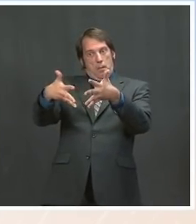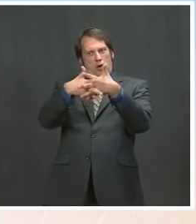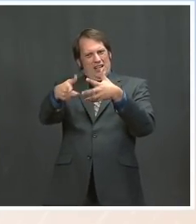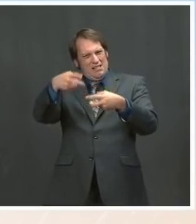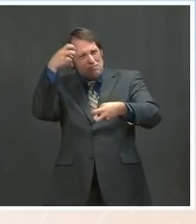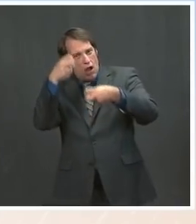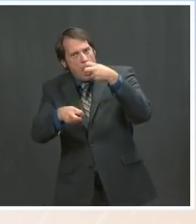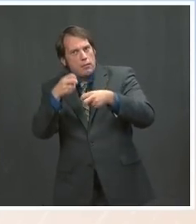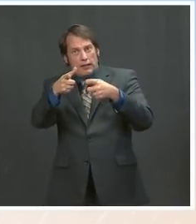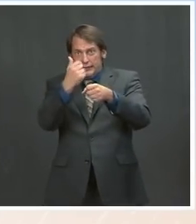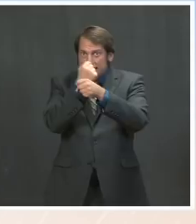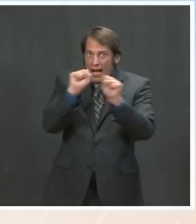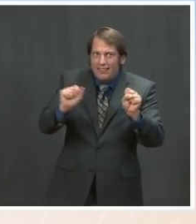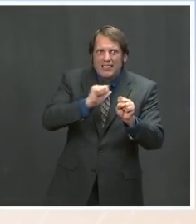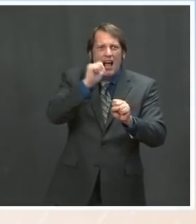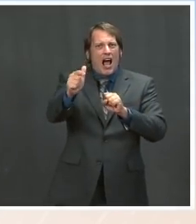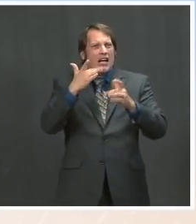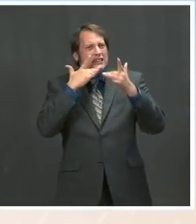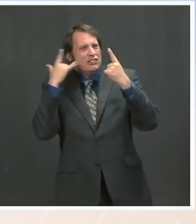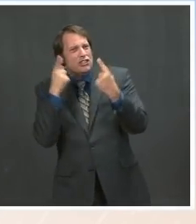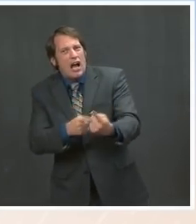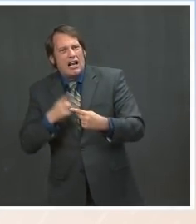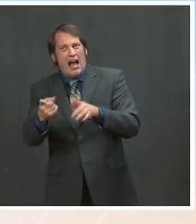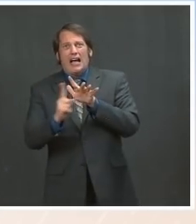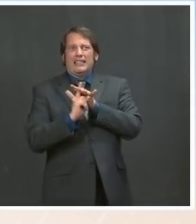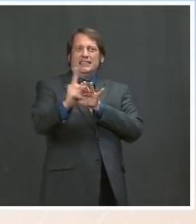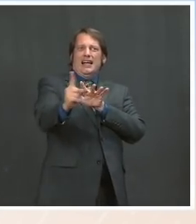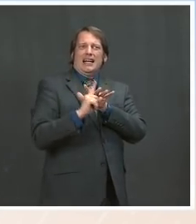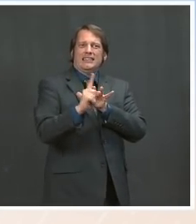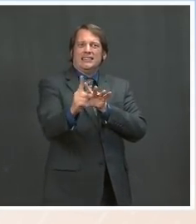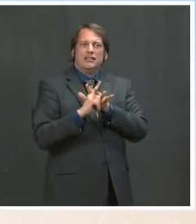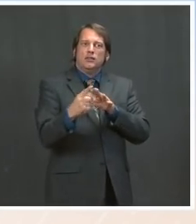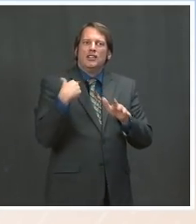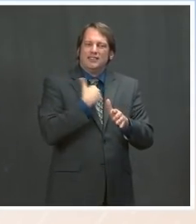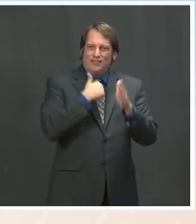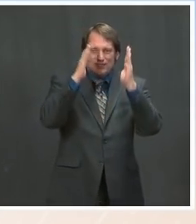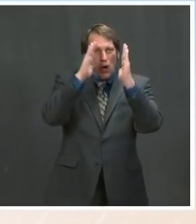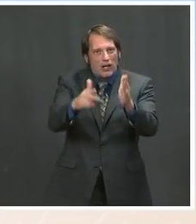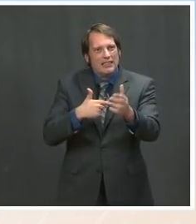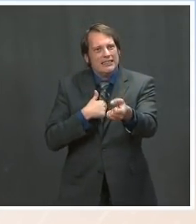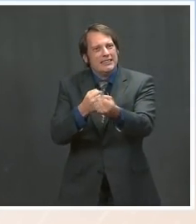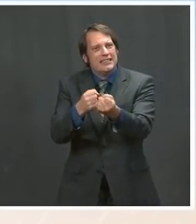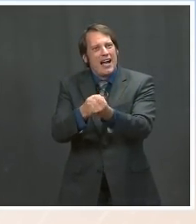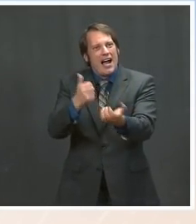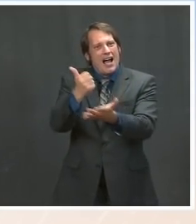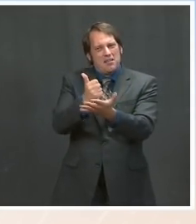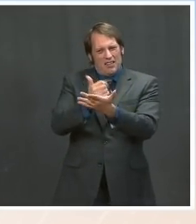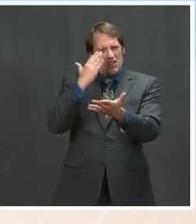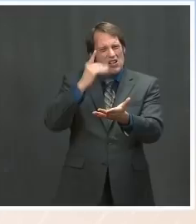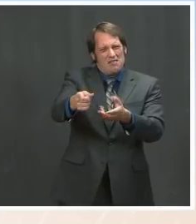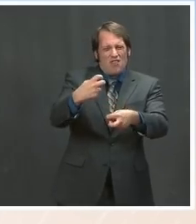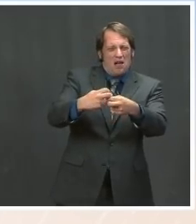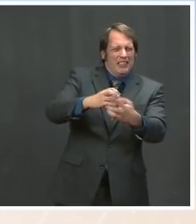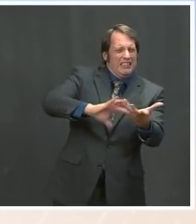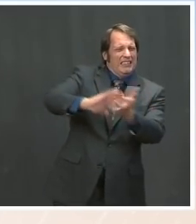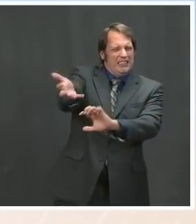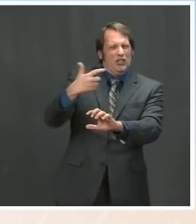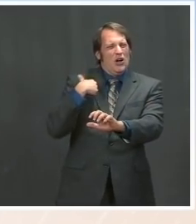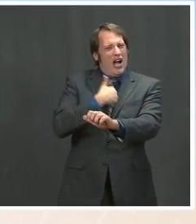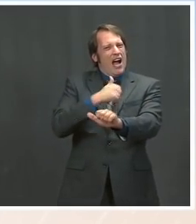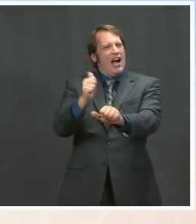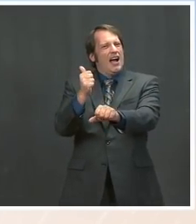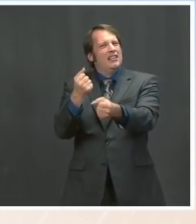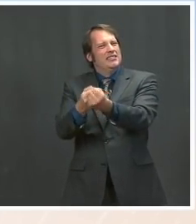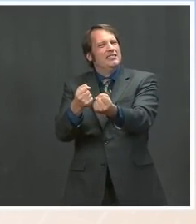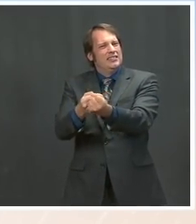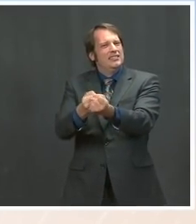is a situation we need to spend our time, our effort on, and we need to address it if we're going to prevent more of an influx of migrants from coming